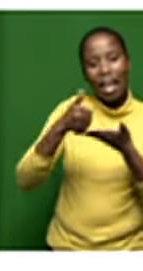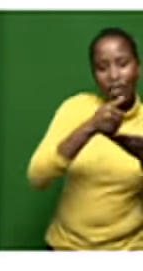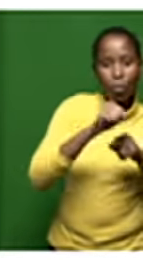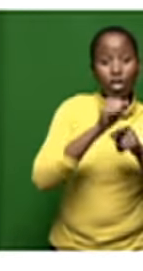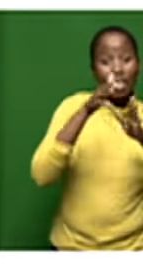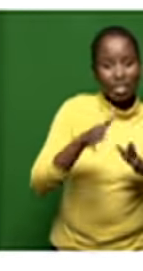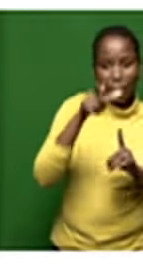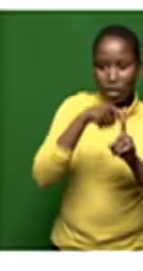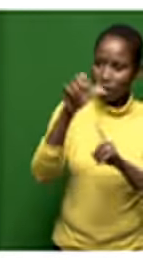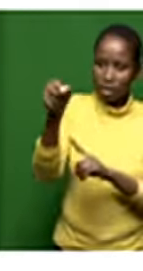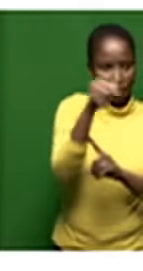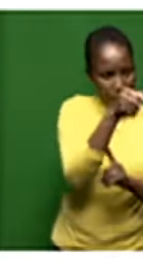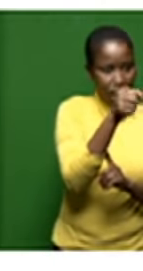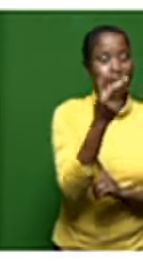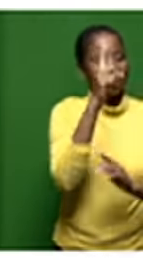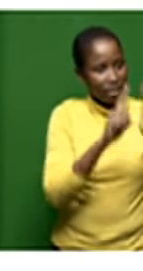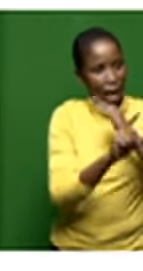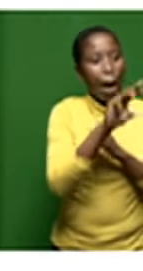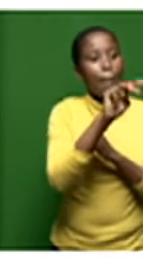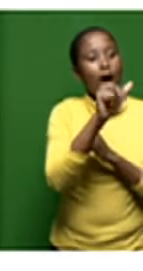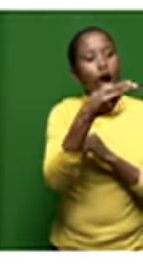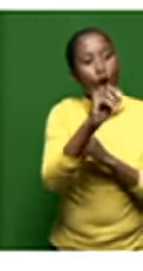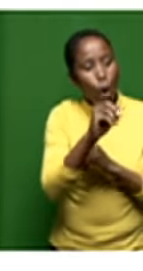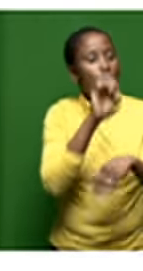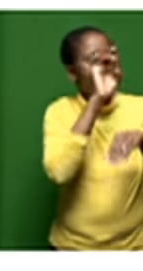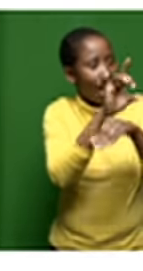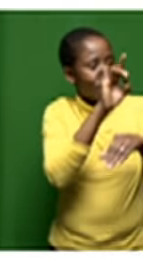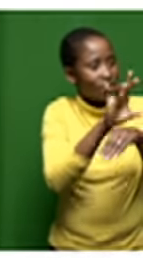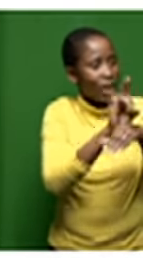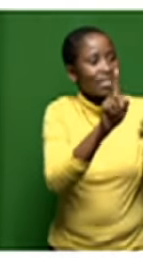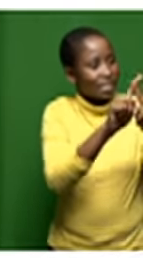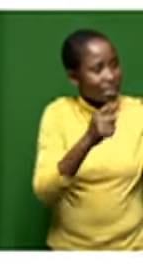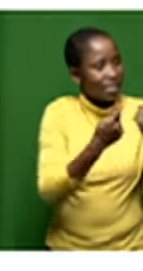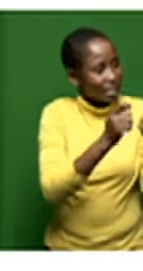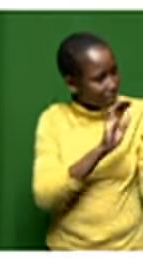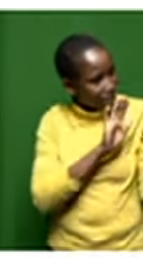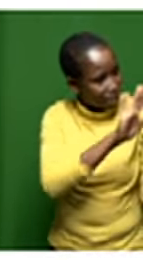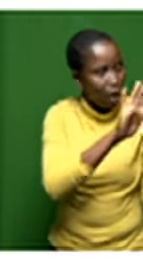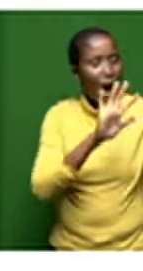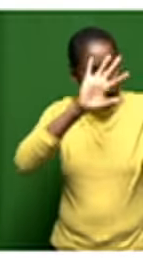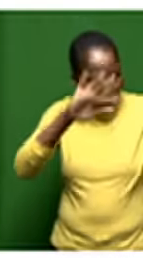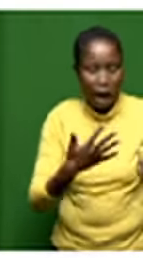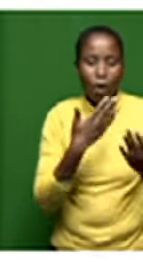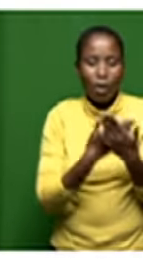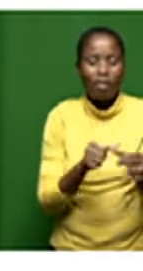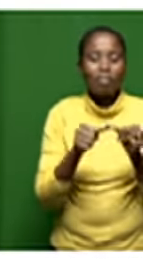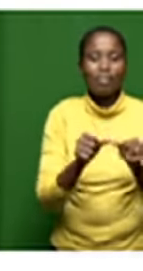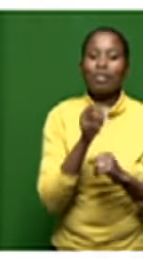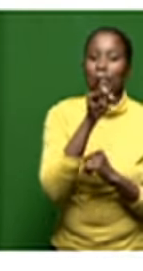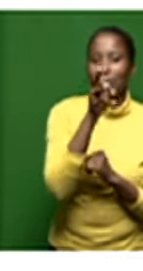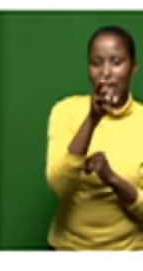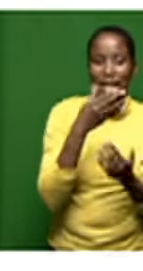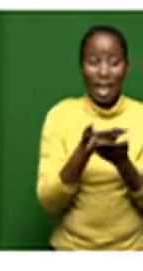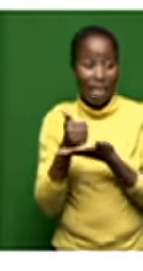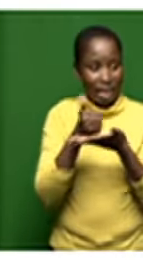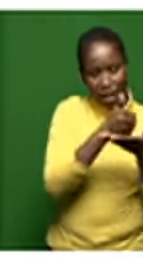of mango and then guide the group as a home to indicate how can we move forward post the business rescue